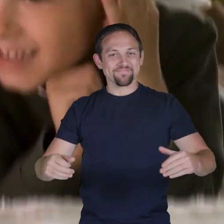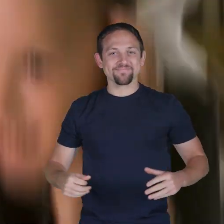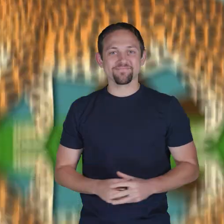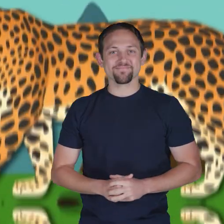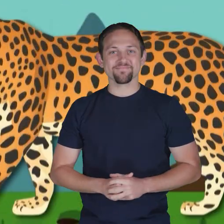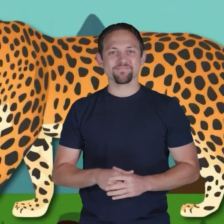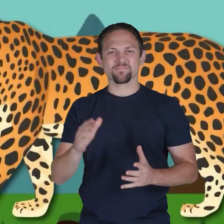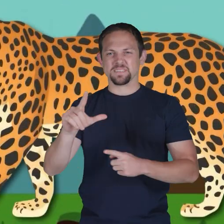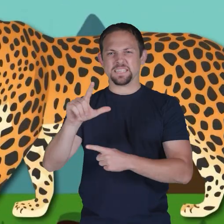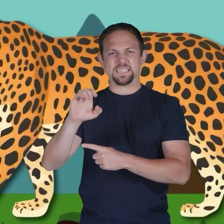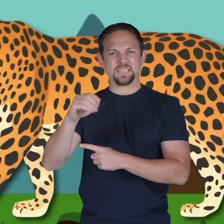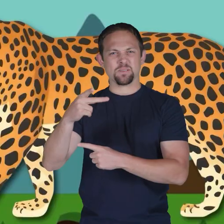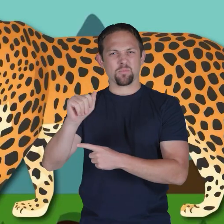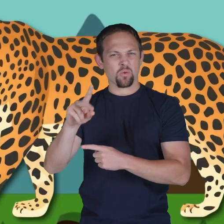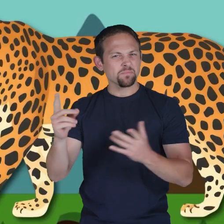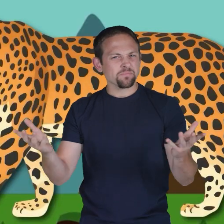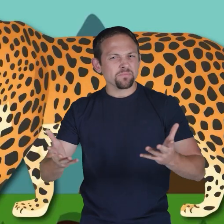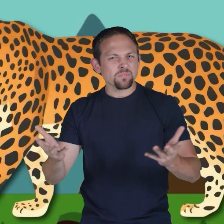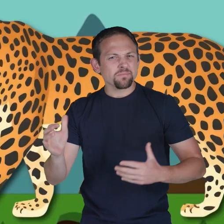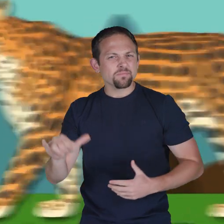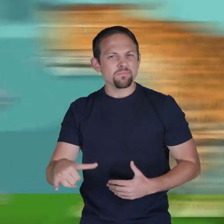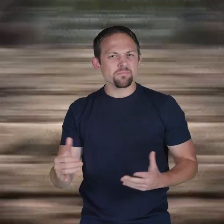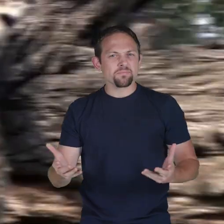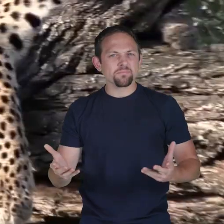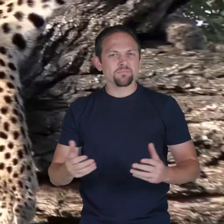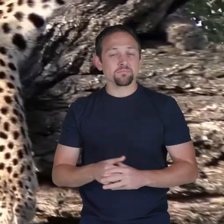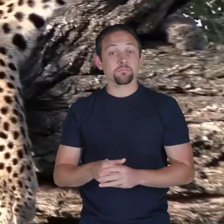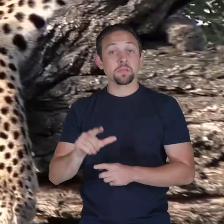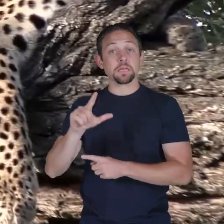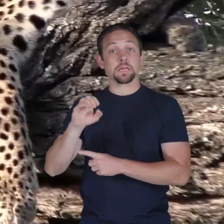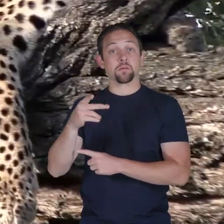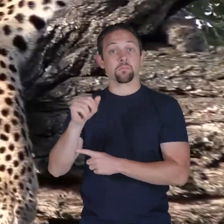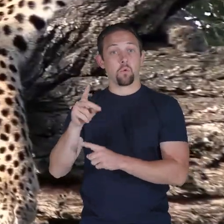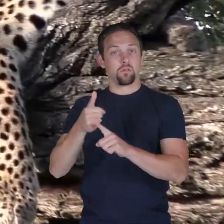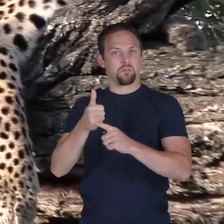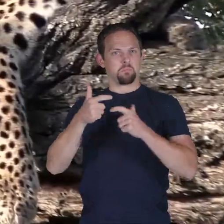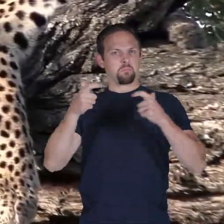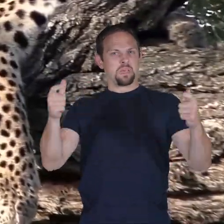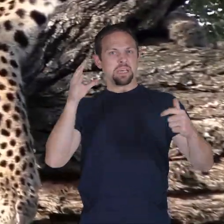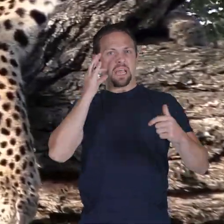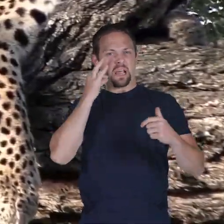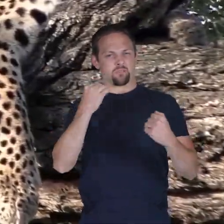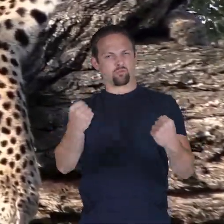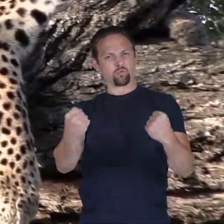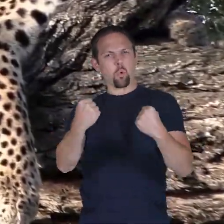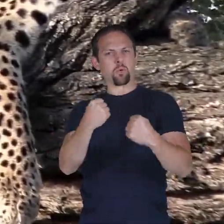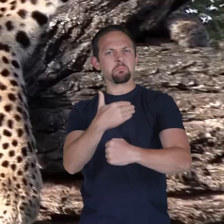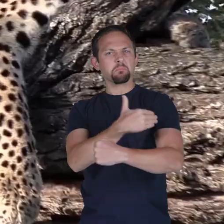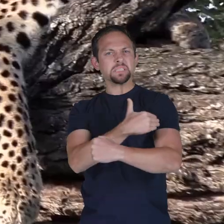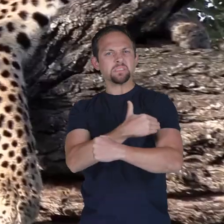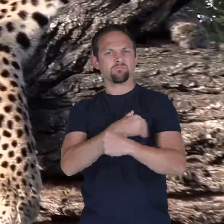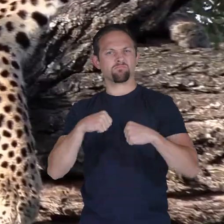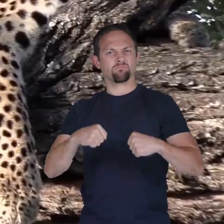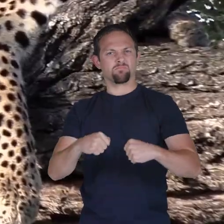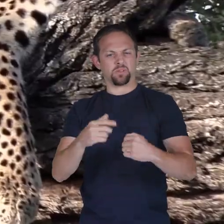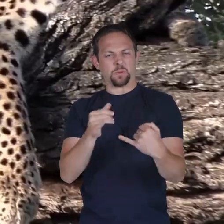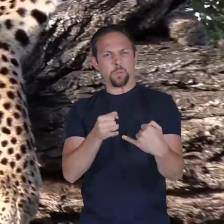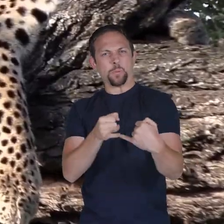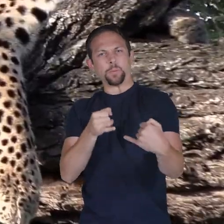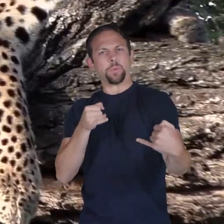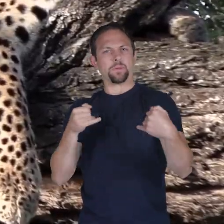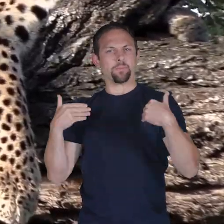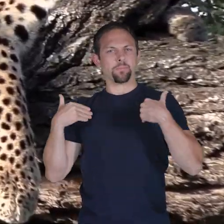go what is a leopard leopards are big cats with strong muscles and